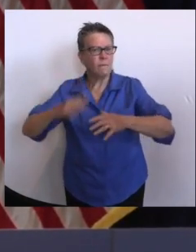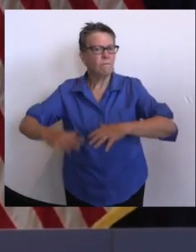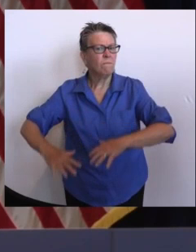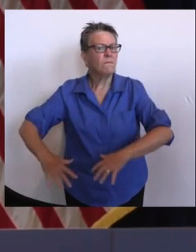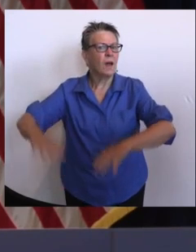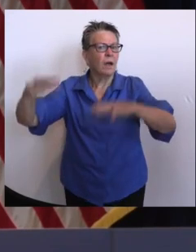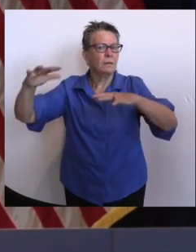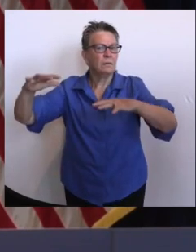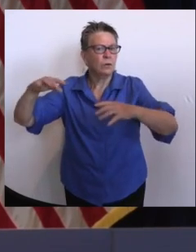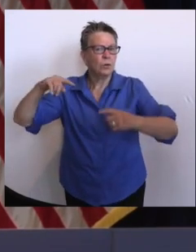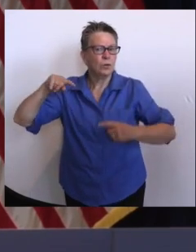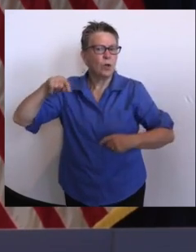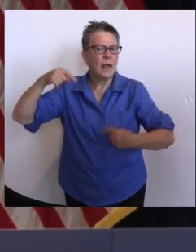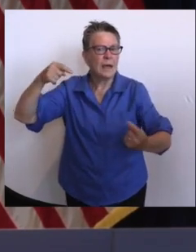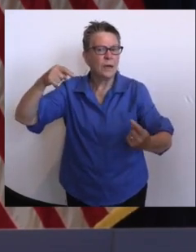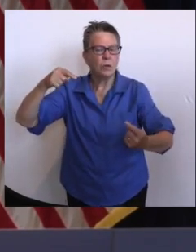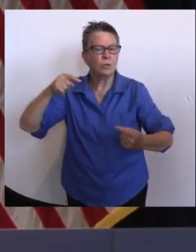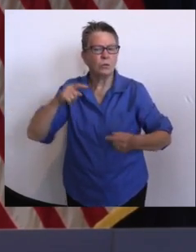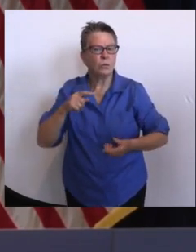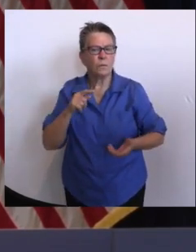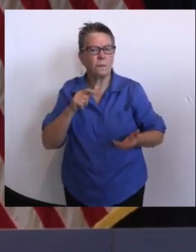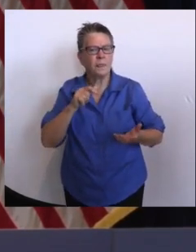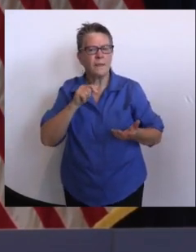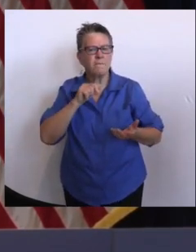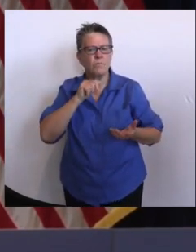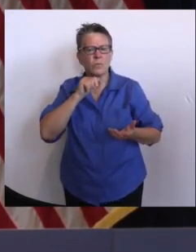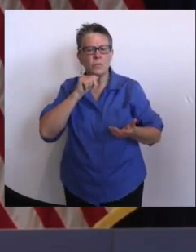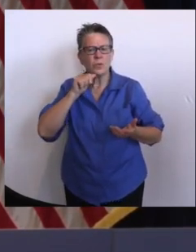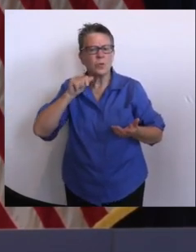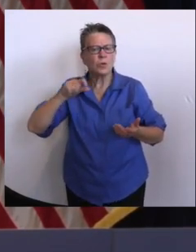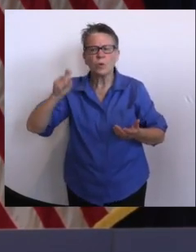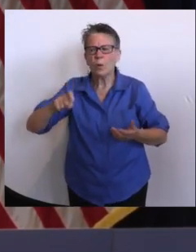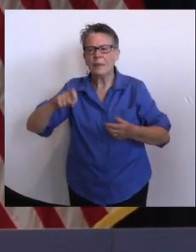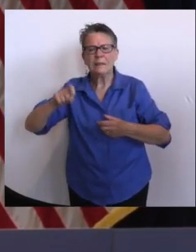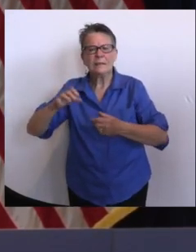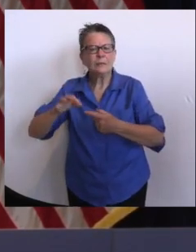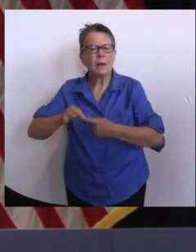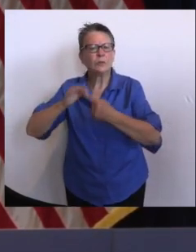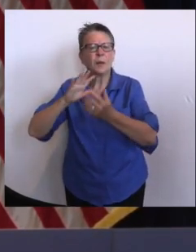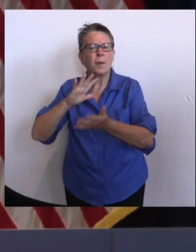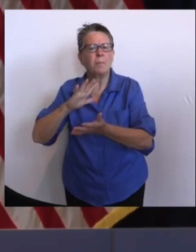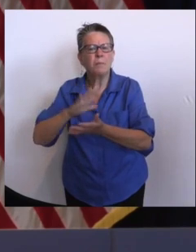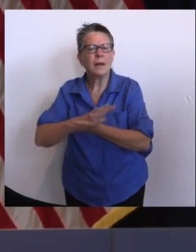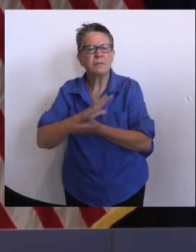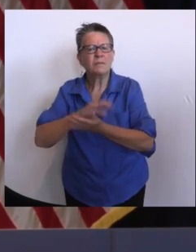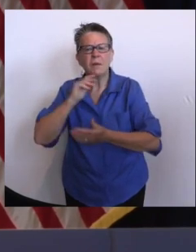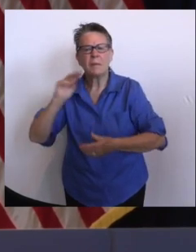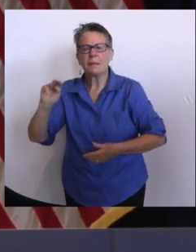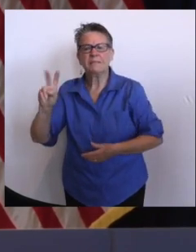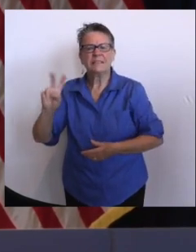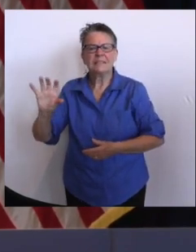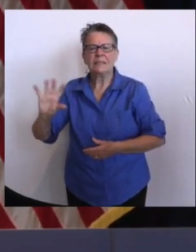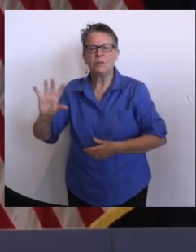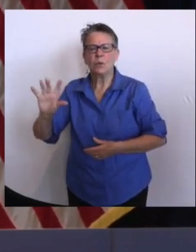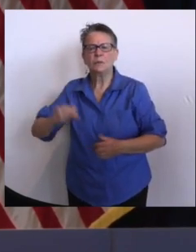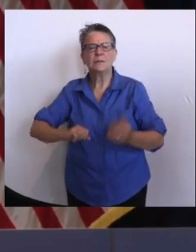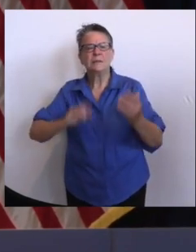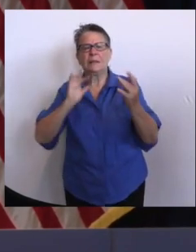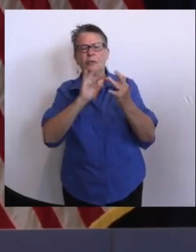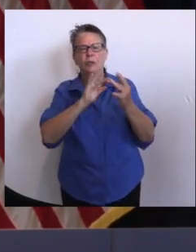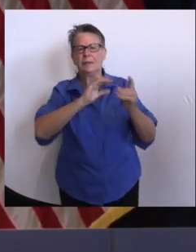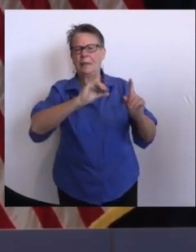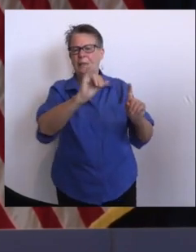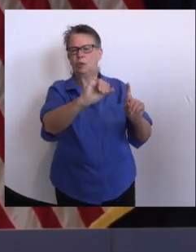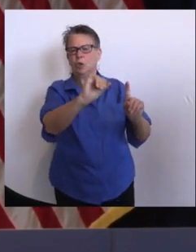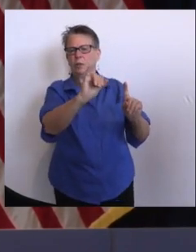And she doesn't want to delay their insurance payments thinking that they do if they're trying to get into a motor vehicle office. Salvage